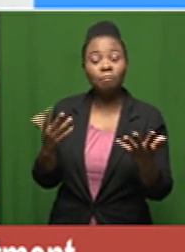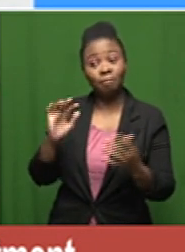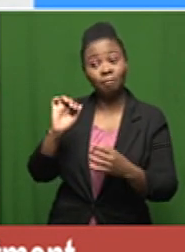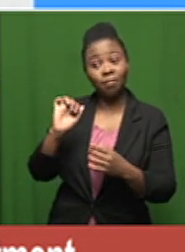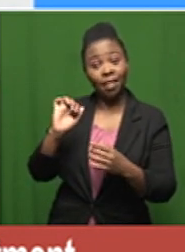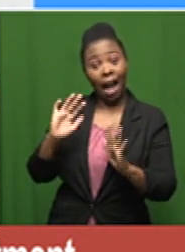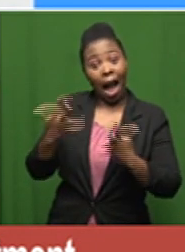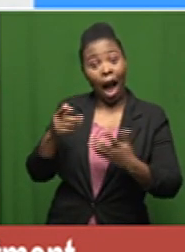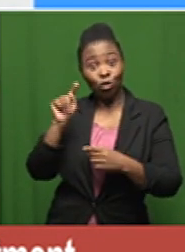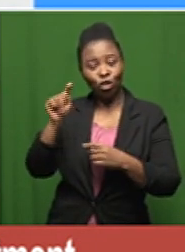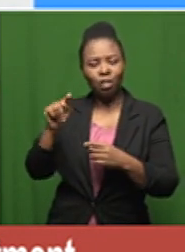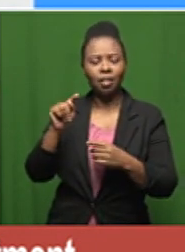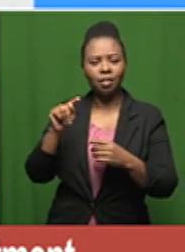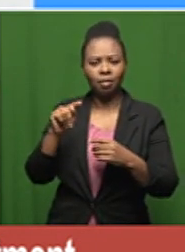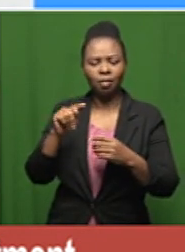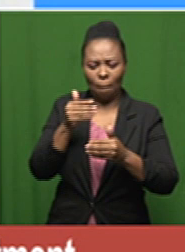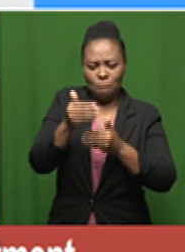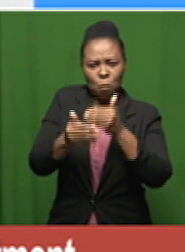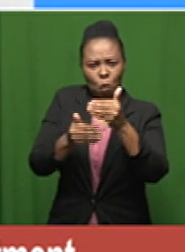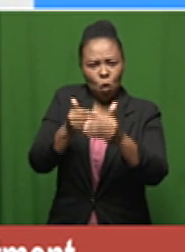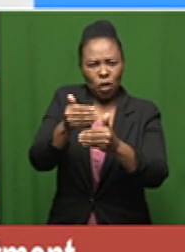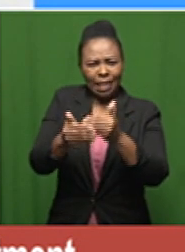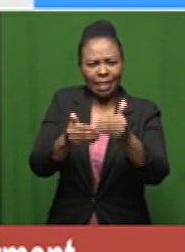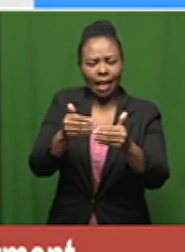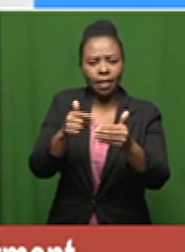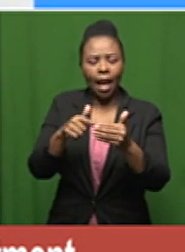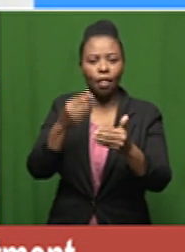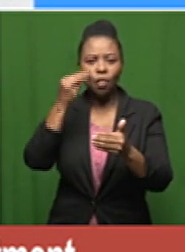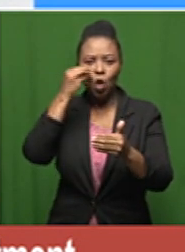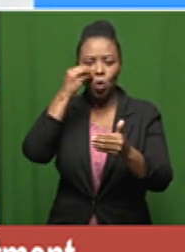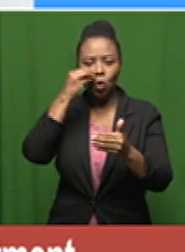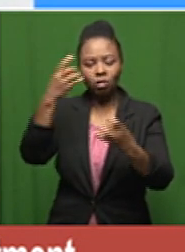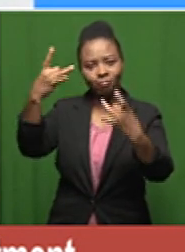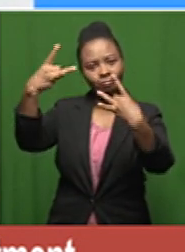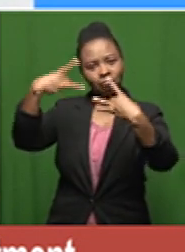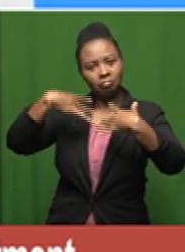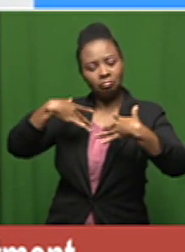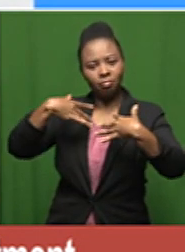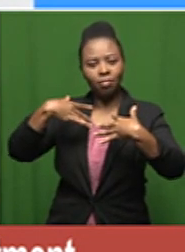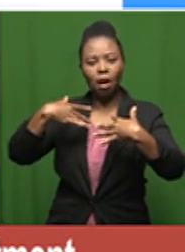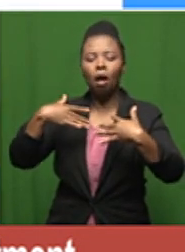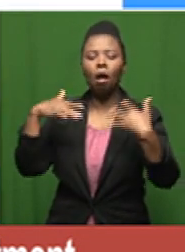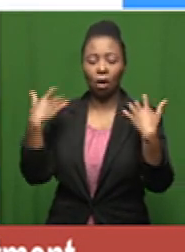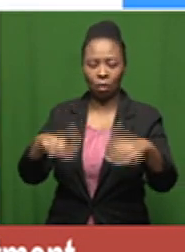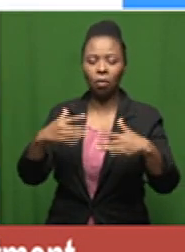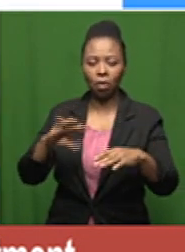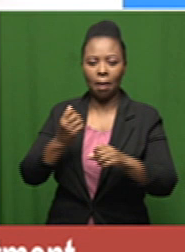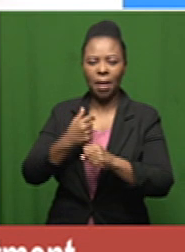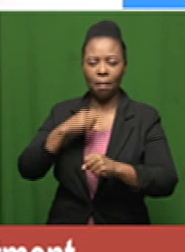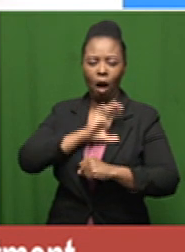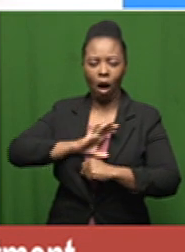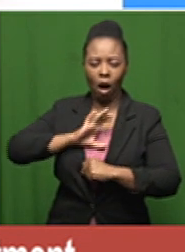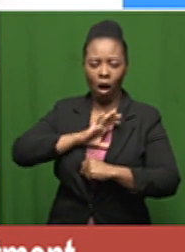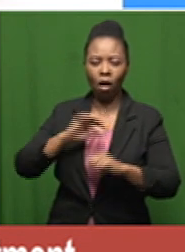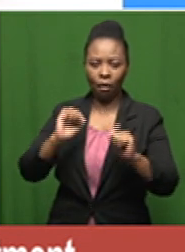handled um breaking the news to me was very comforting after receiving